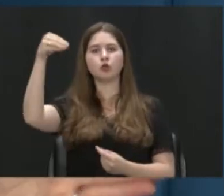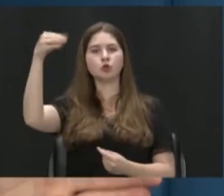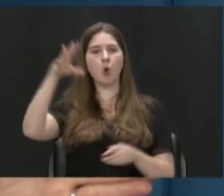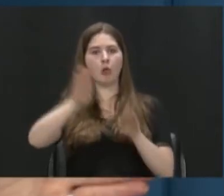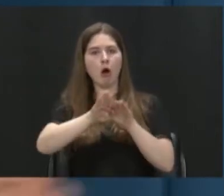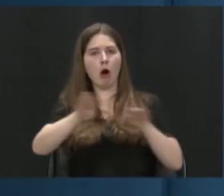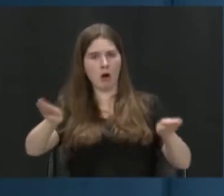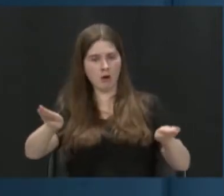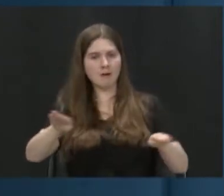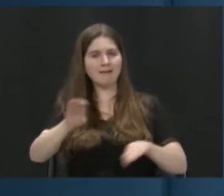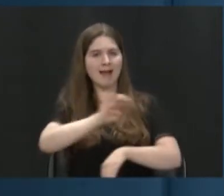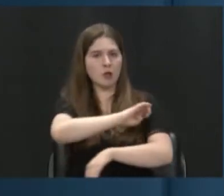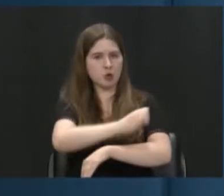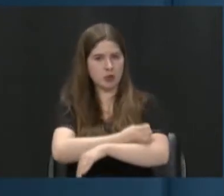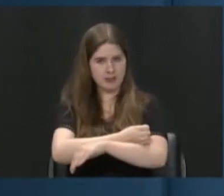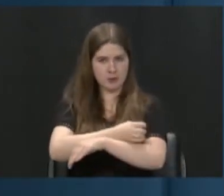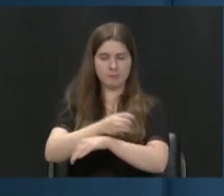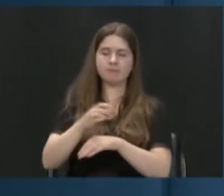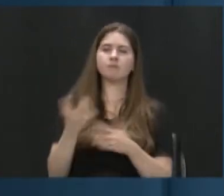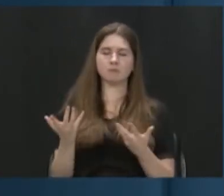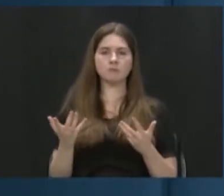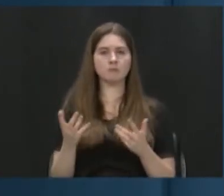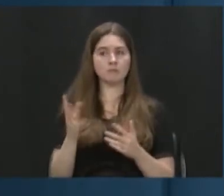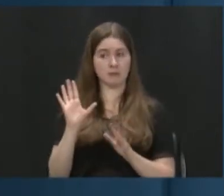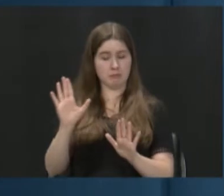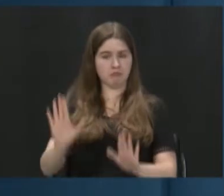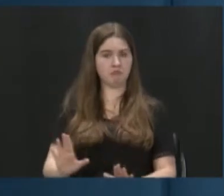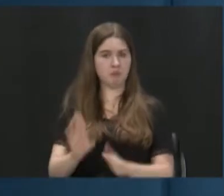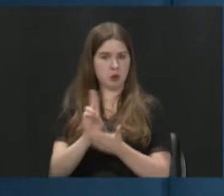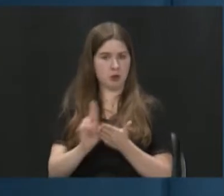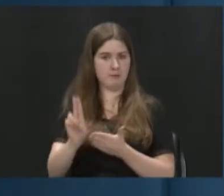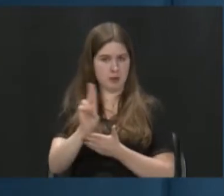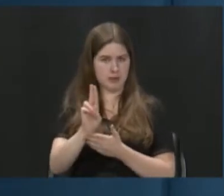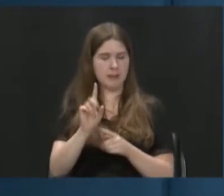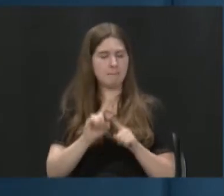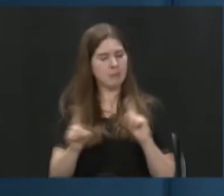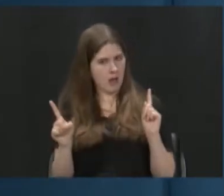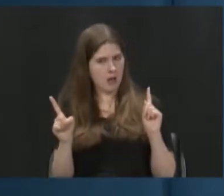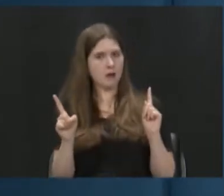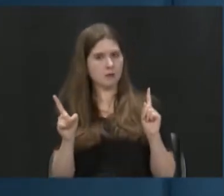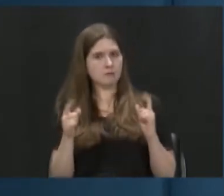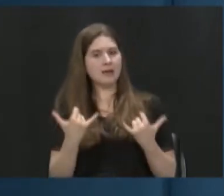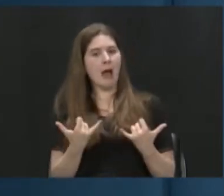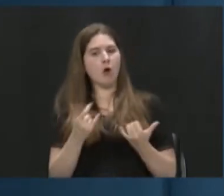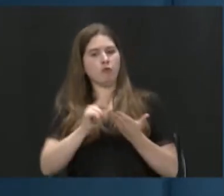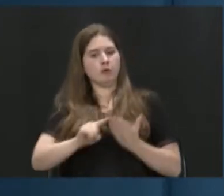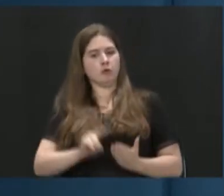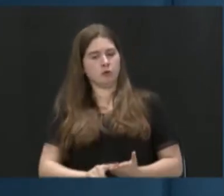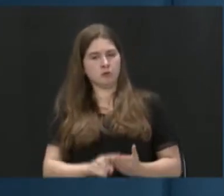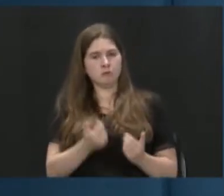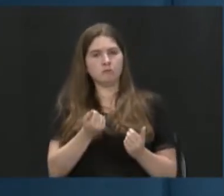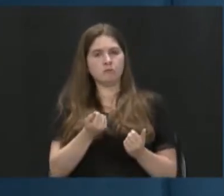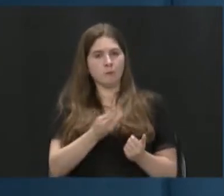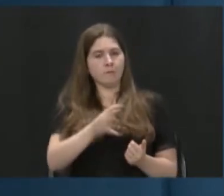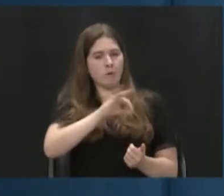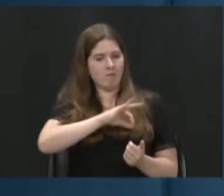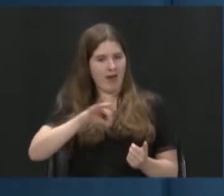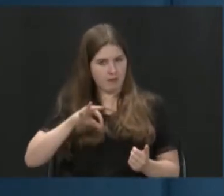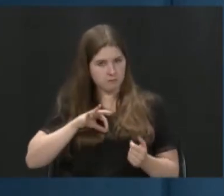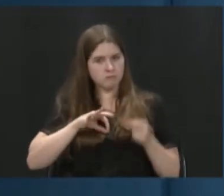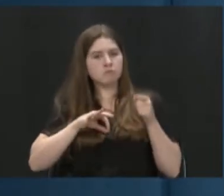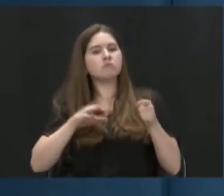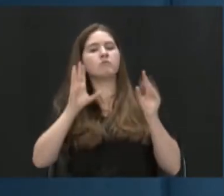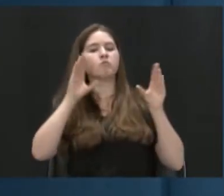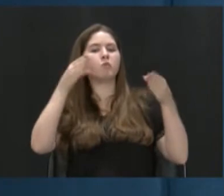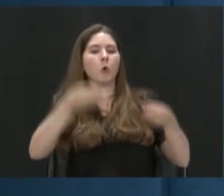which has been great at the university. But there is research being done. And there is a faculty, actually, a couple faculty that focus on research